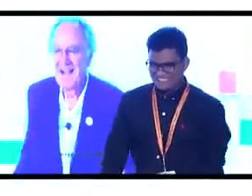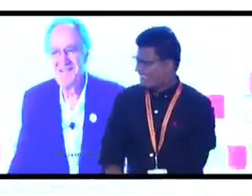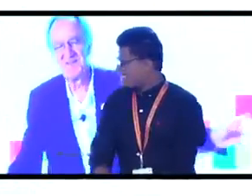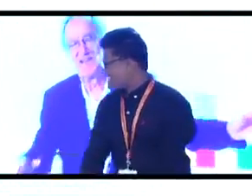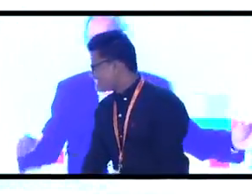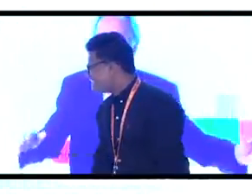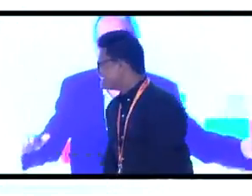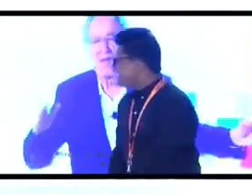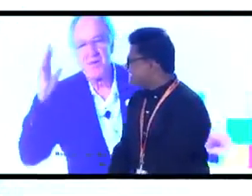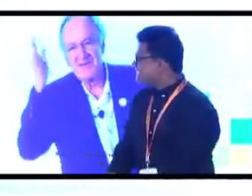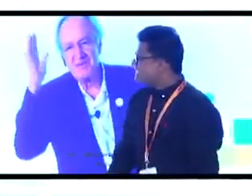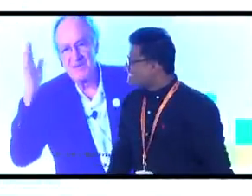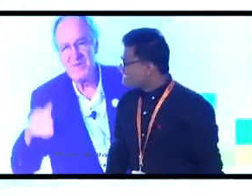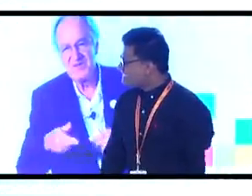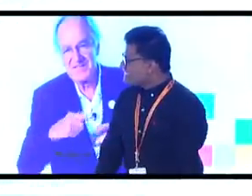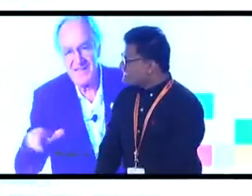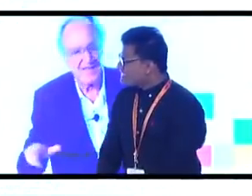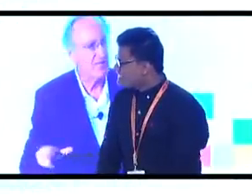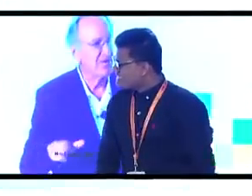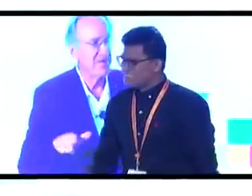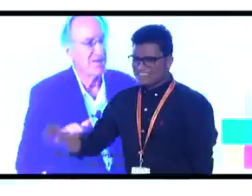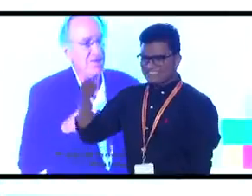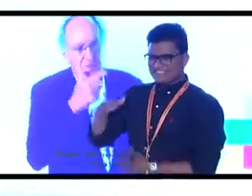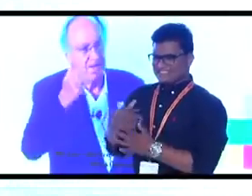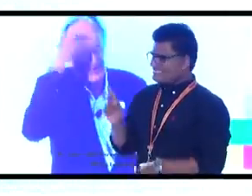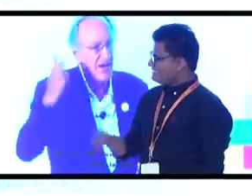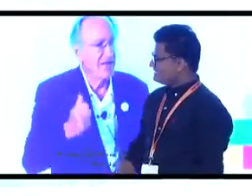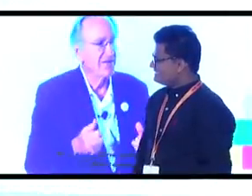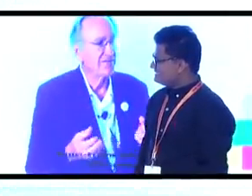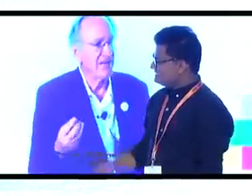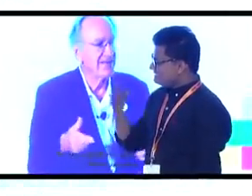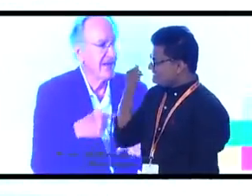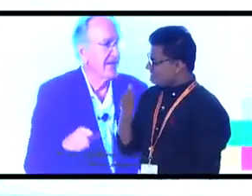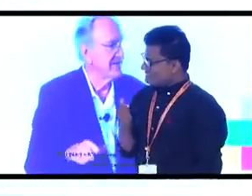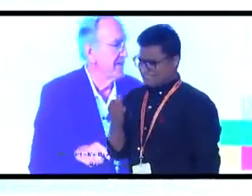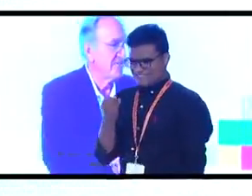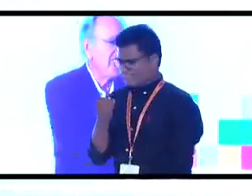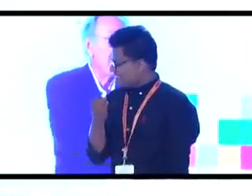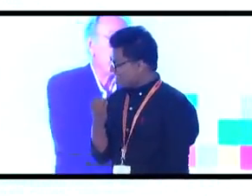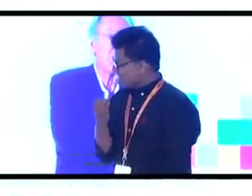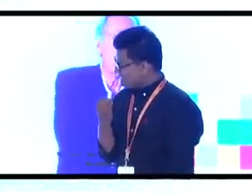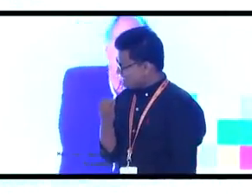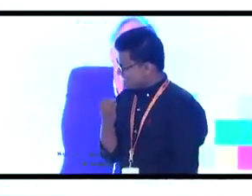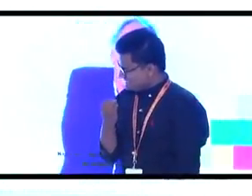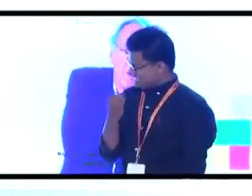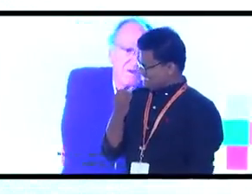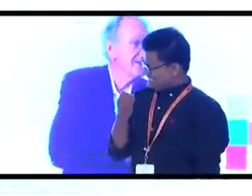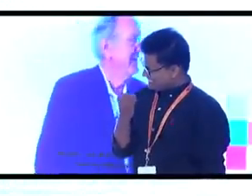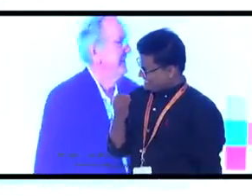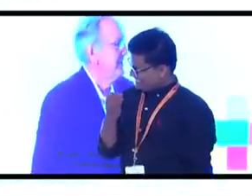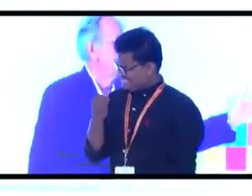I just said I thought about giving my speech in sign language, but I forgot many signs and I'm very slow.